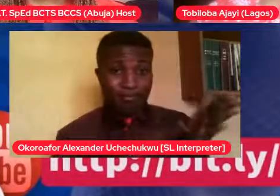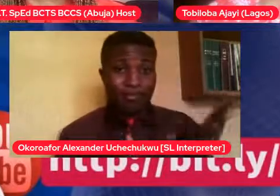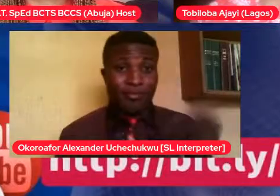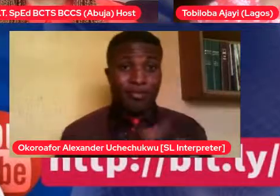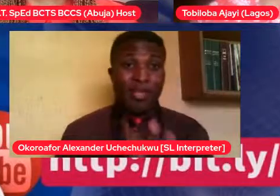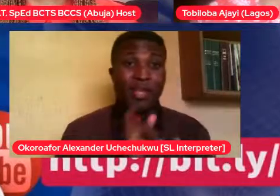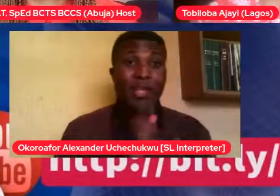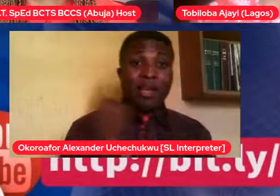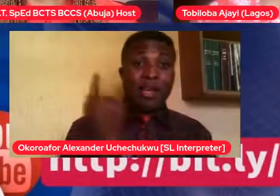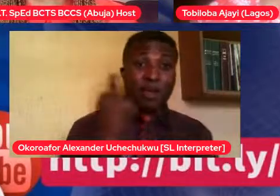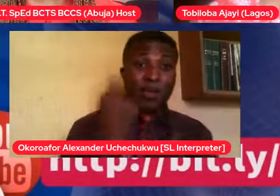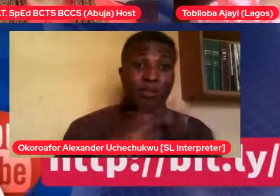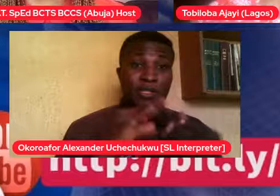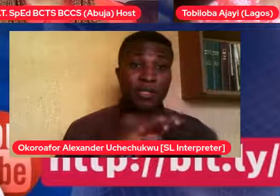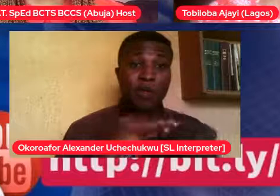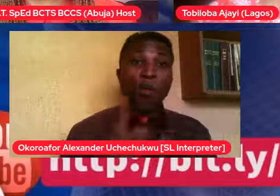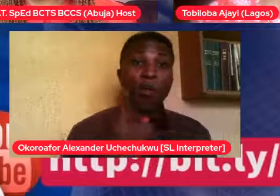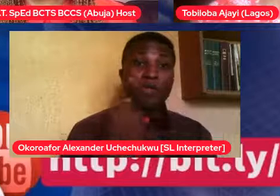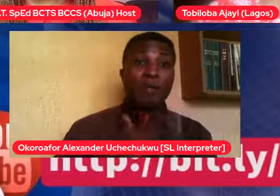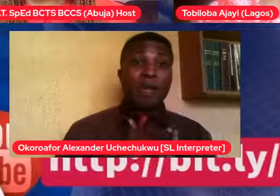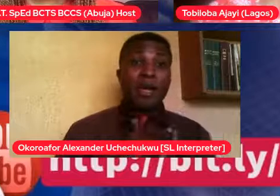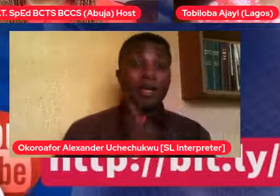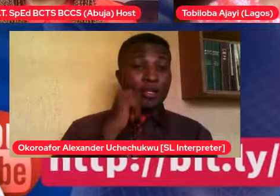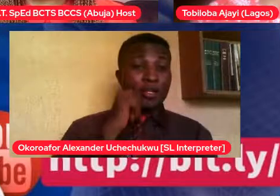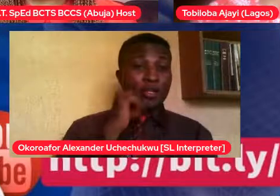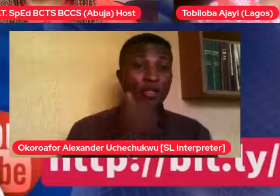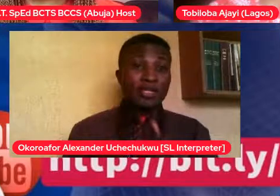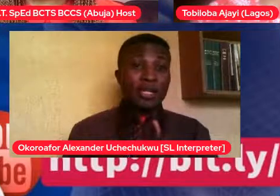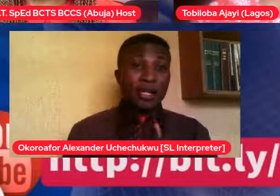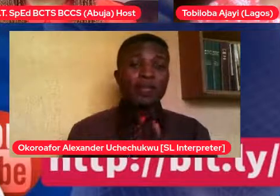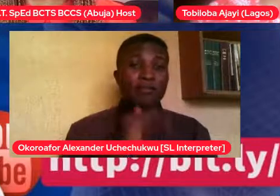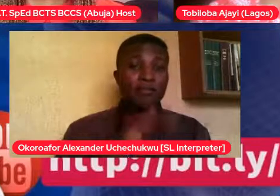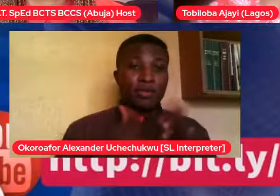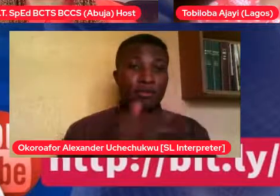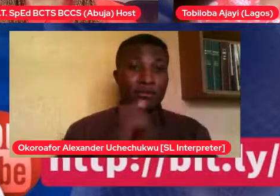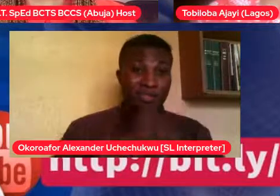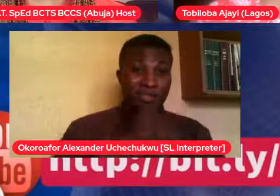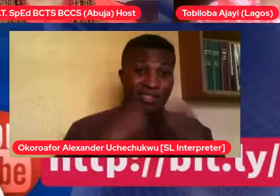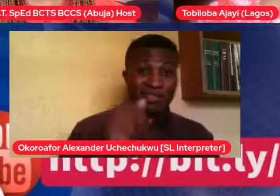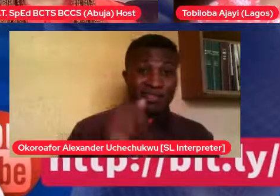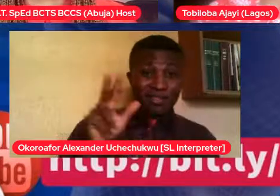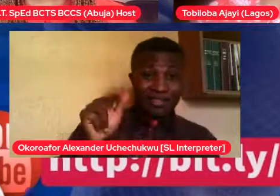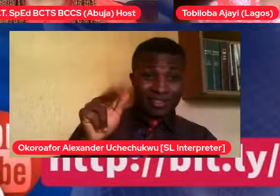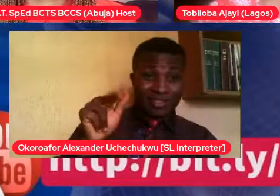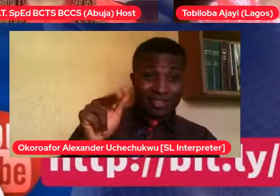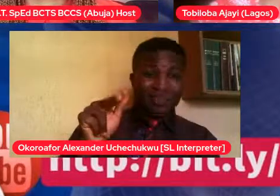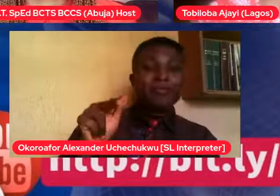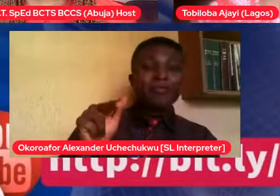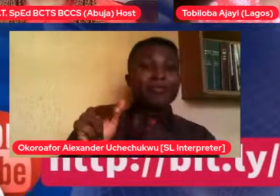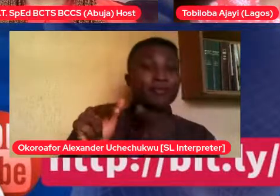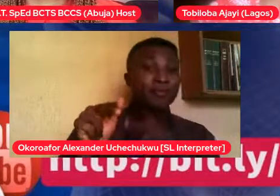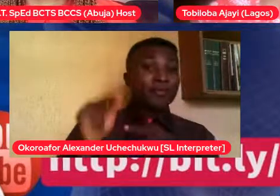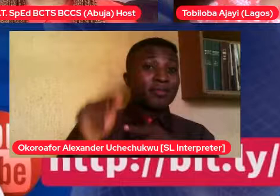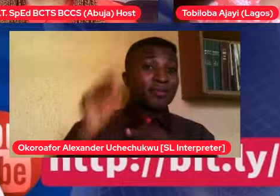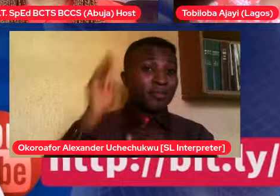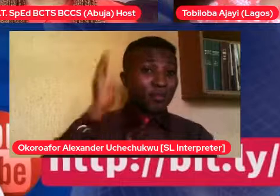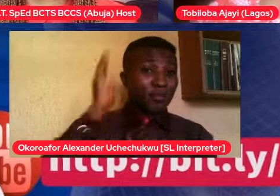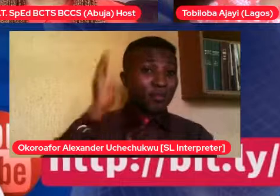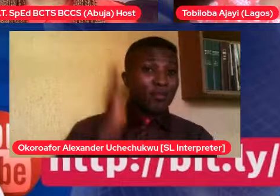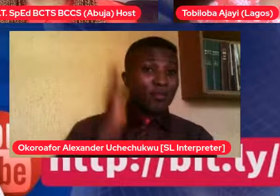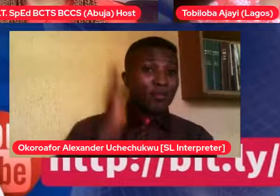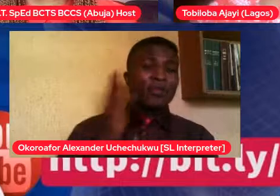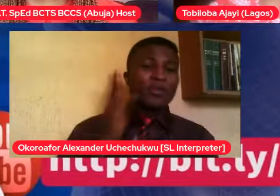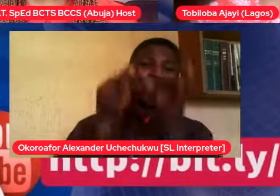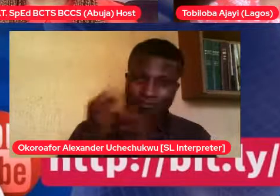dad was a medical doctor. So, my dad was buying a sanitary towel. My dad was the one that said, you might not be having